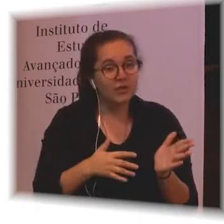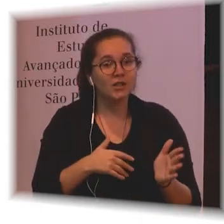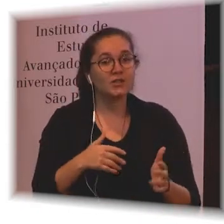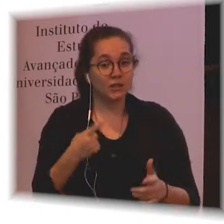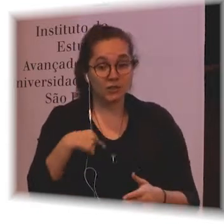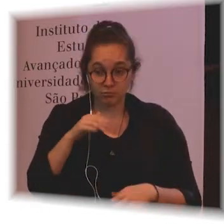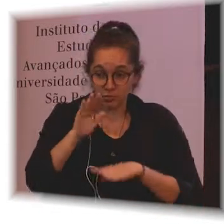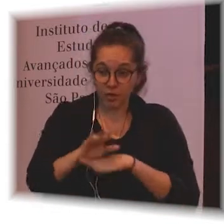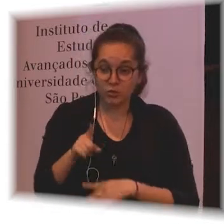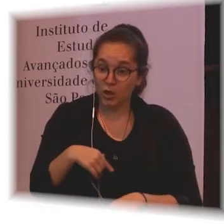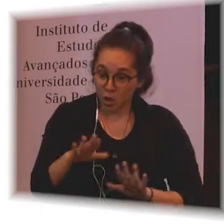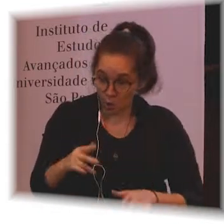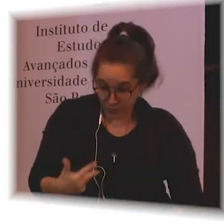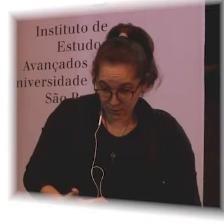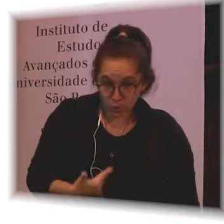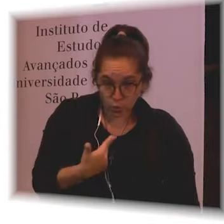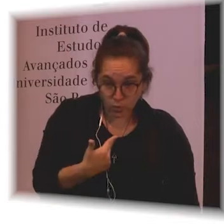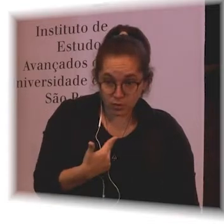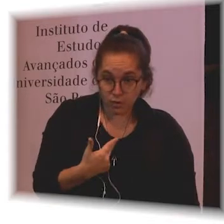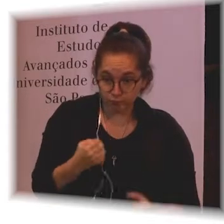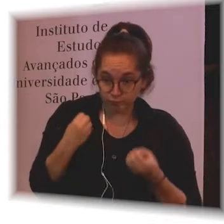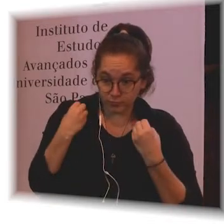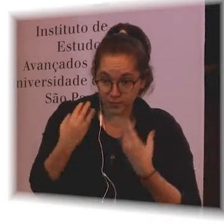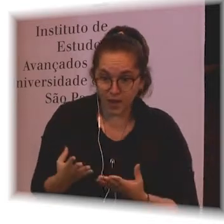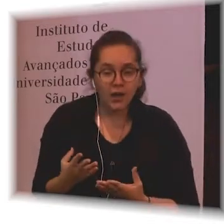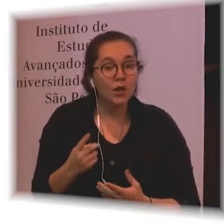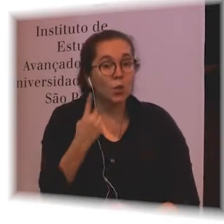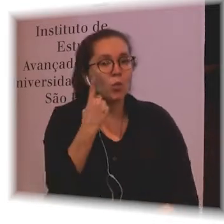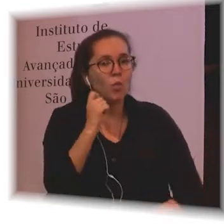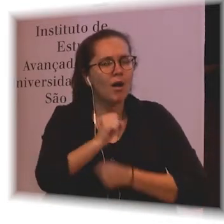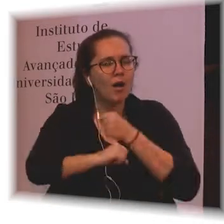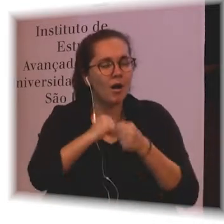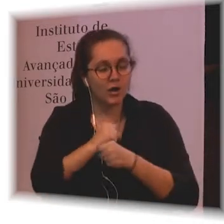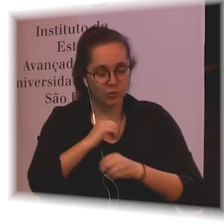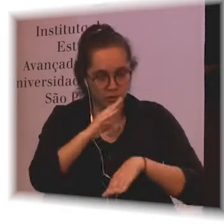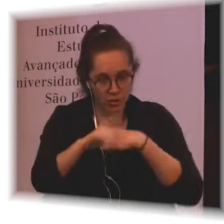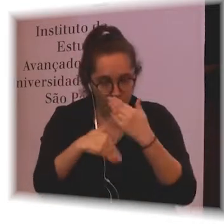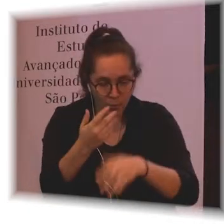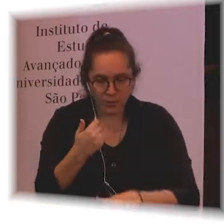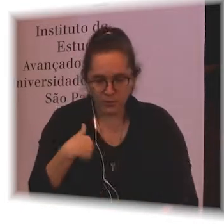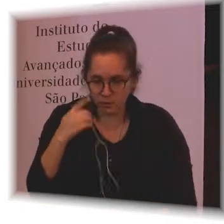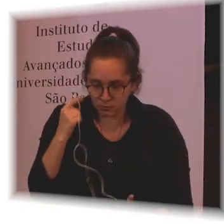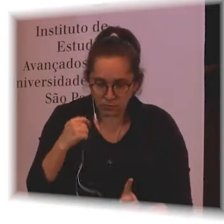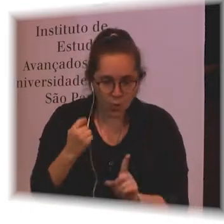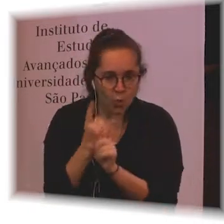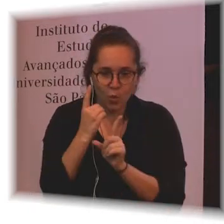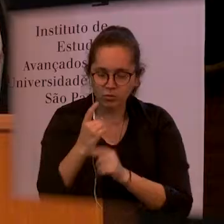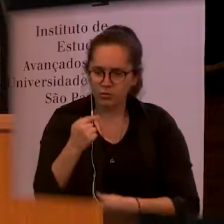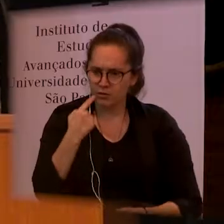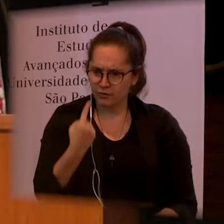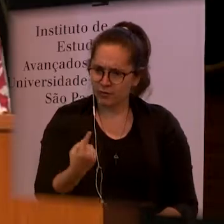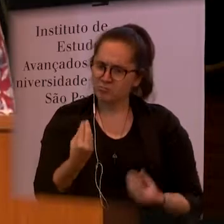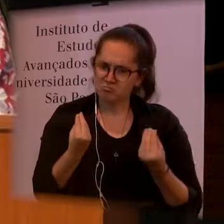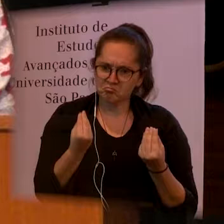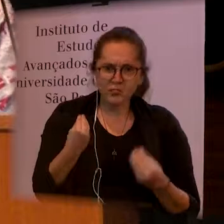had changed. So this is the same man before and after. And his smile has become bigger.